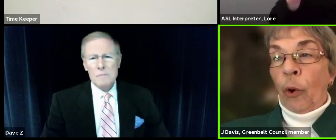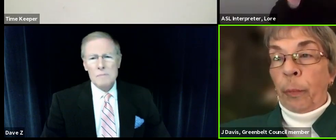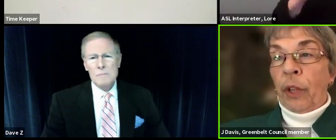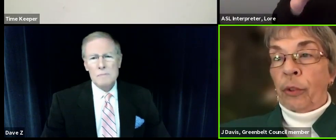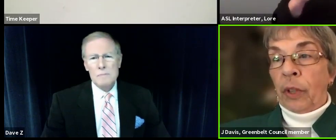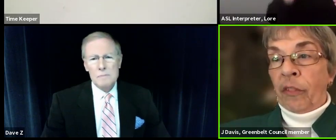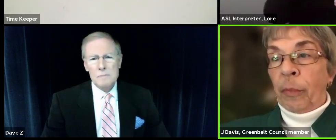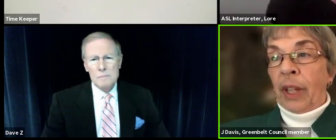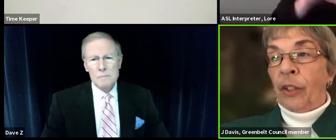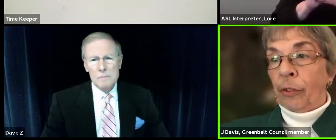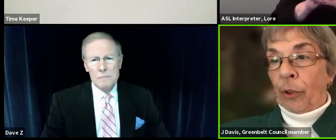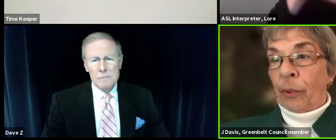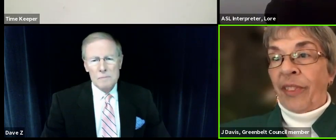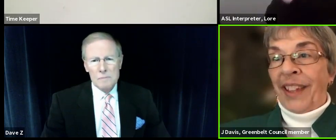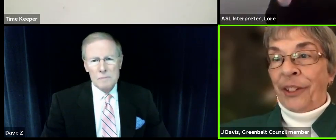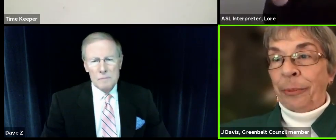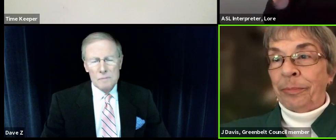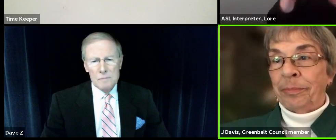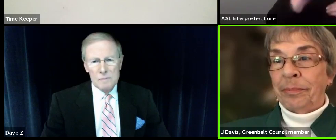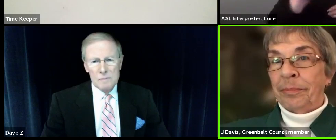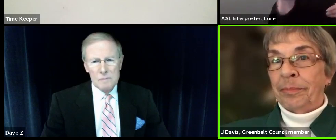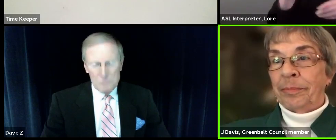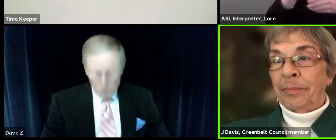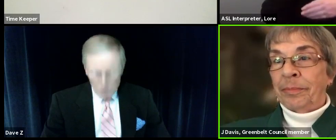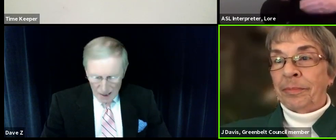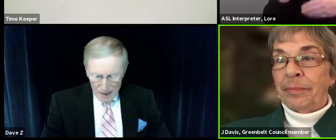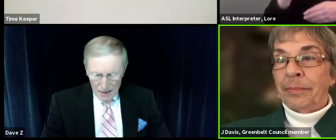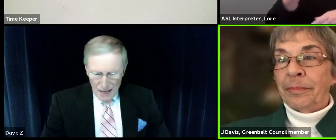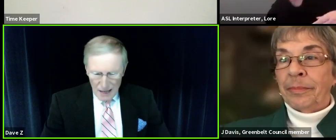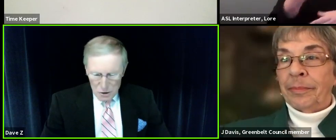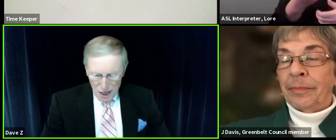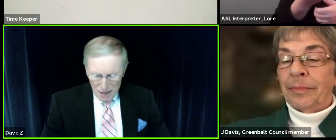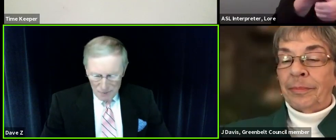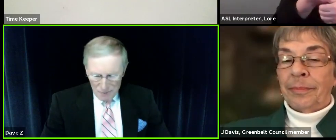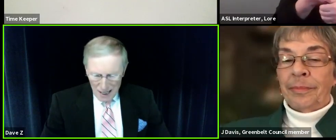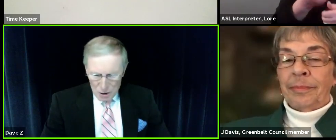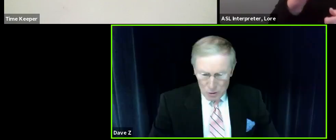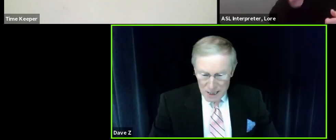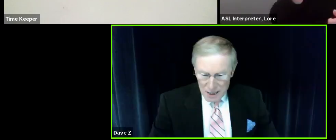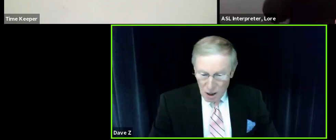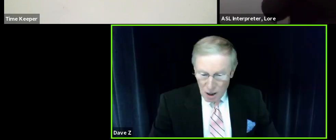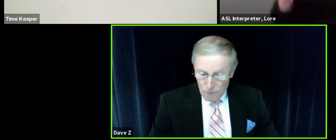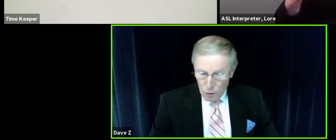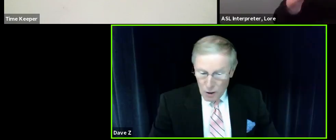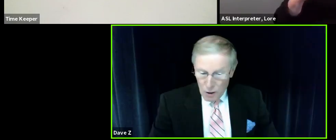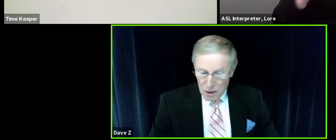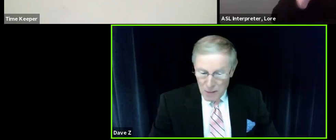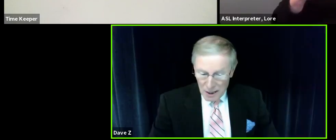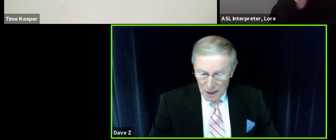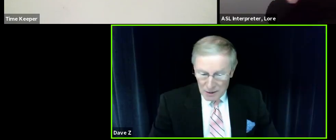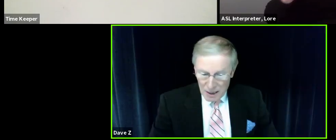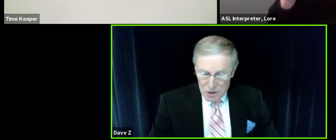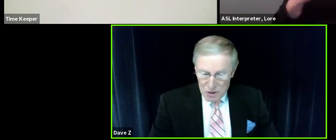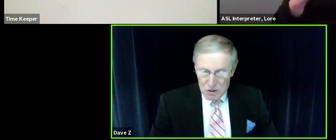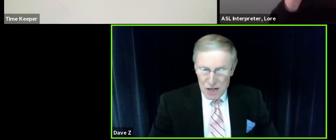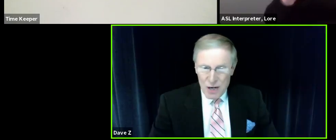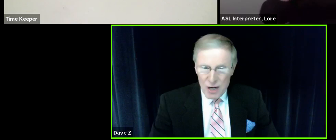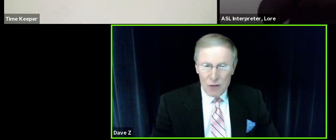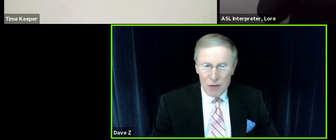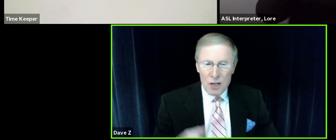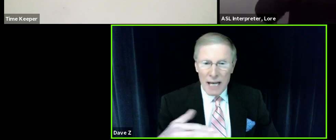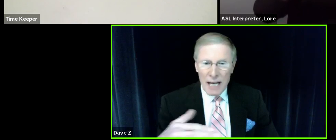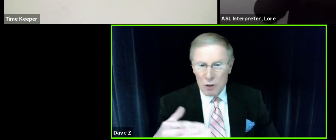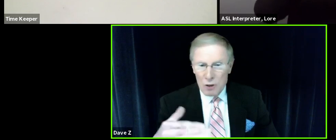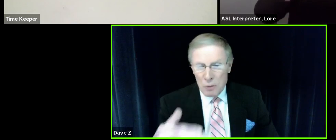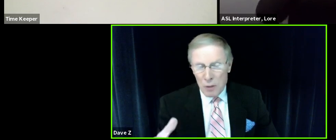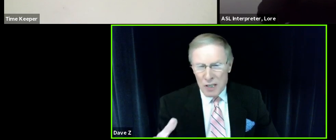and hope that you give me your vote. Thank you. Thank you, Jay. And you indeed are fourth on the ballot. Mr. Zajac,